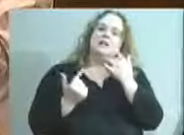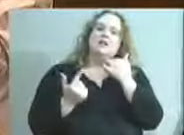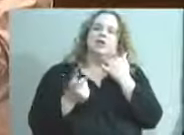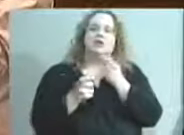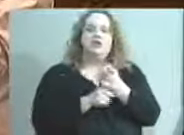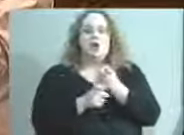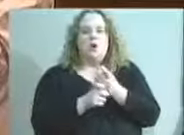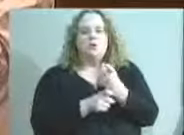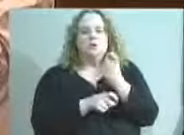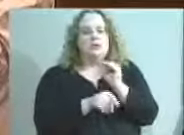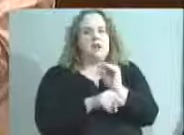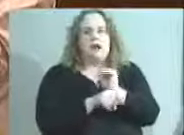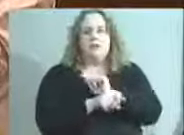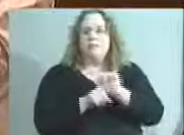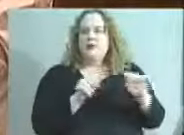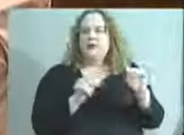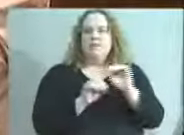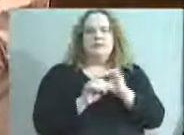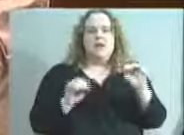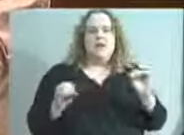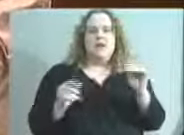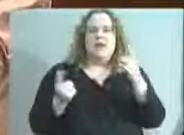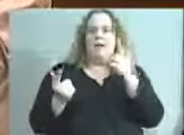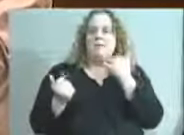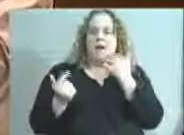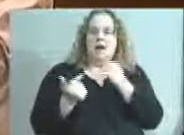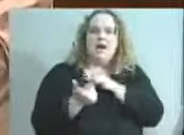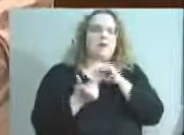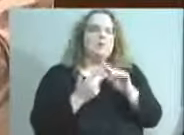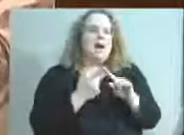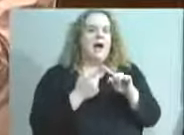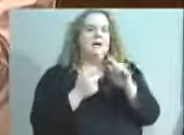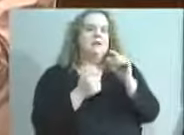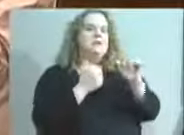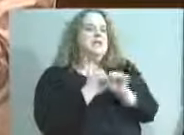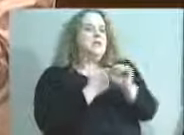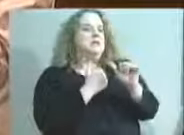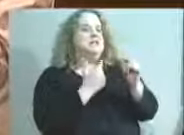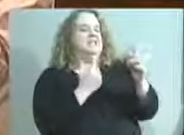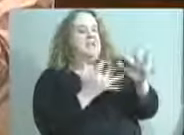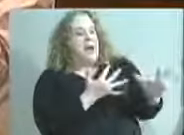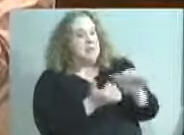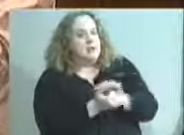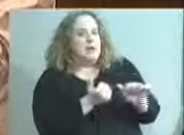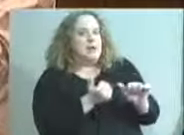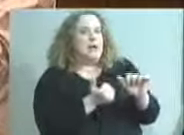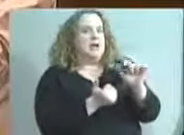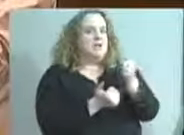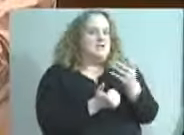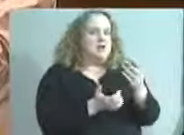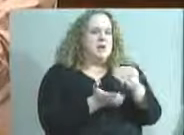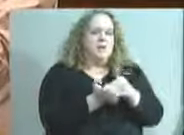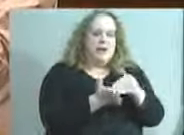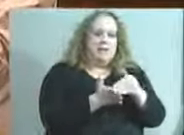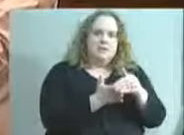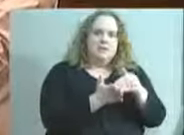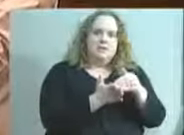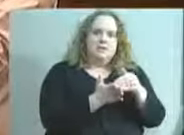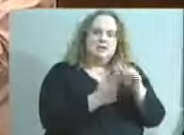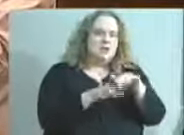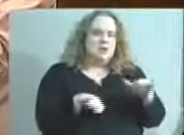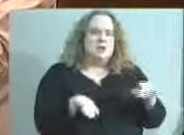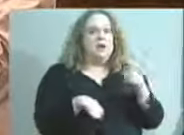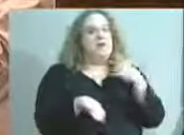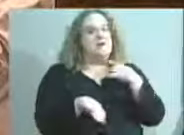but there's nothing funny about systematically damaging thousands of children. And we're disappointed that your attitude tonight has not reflected